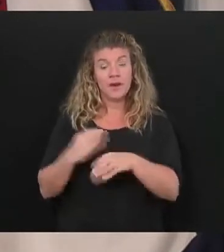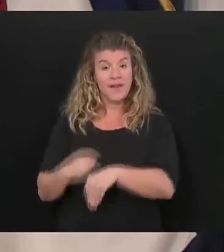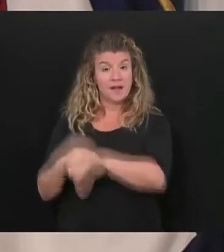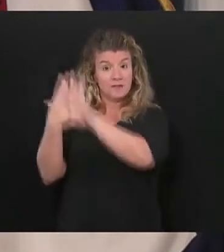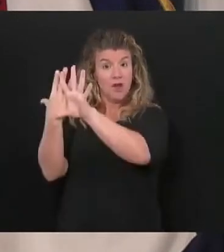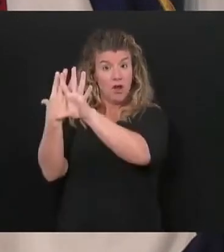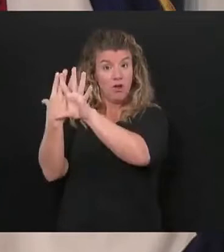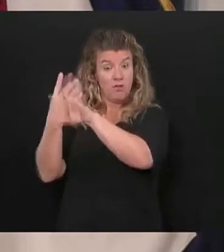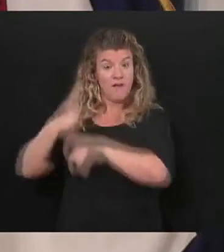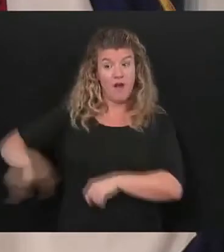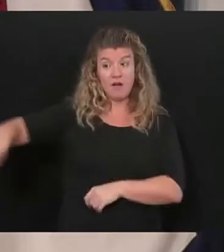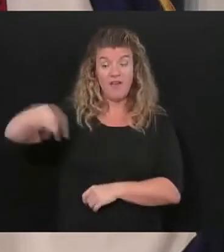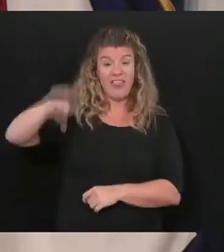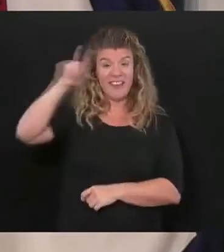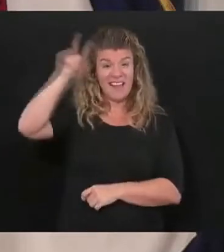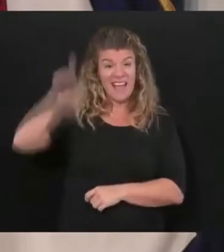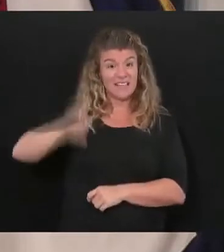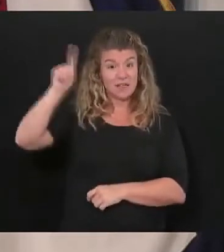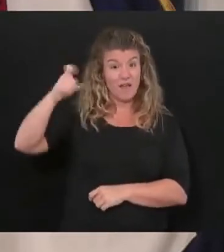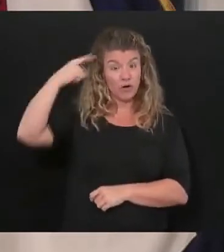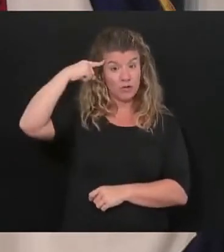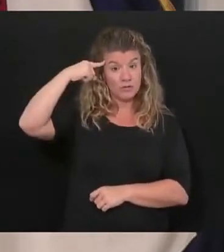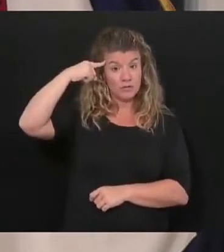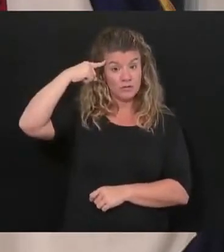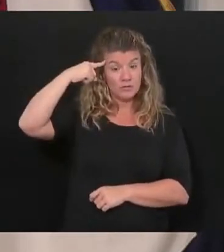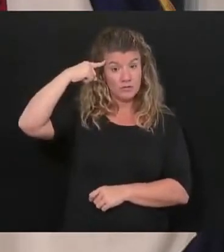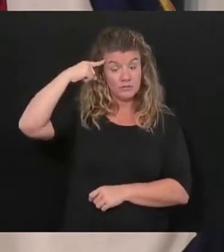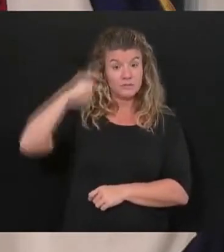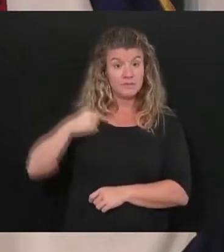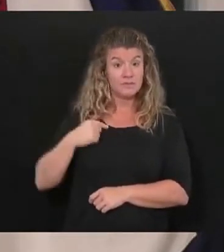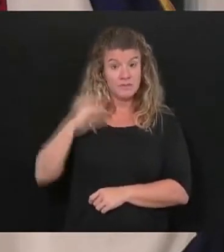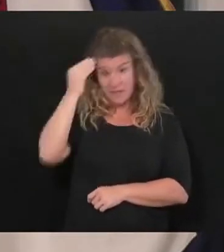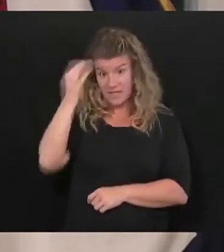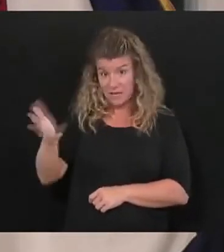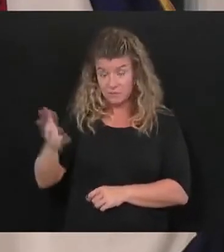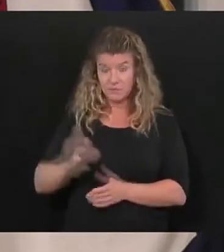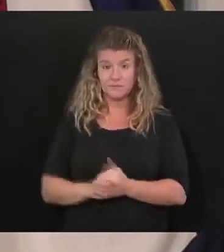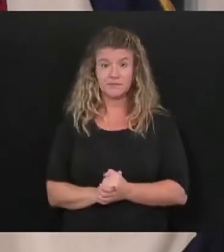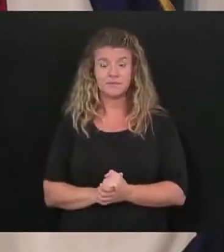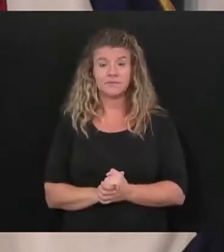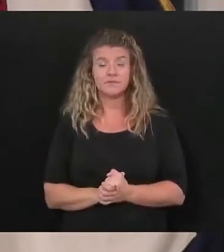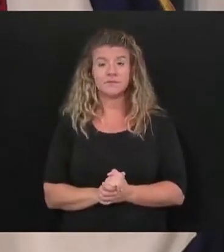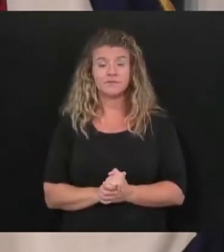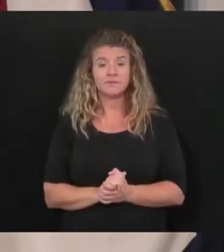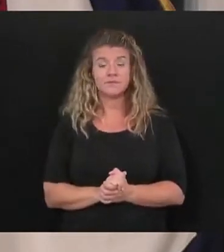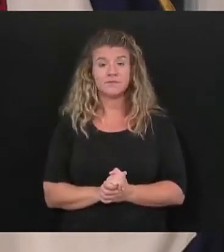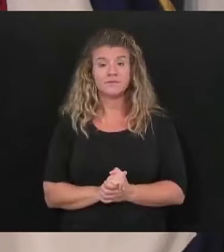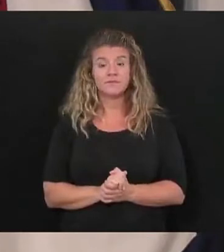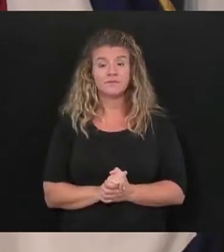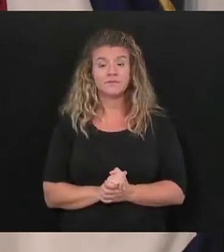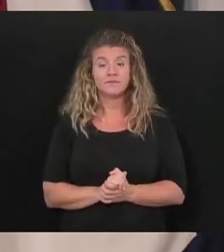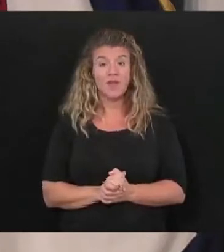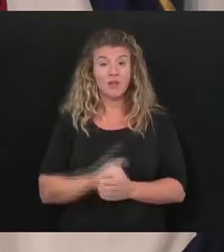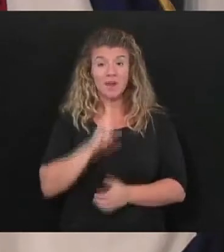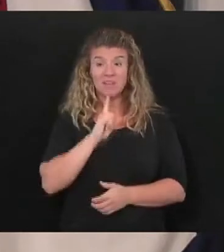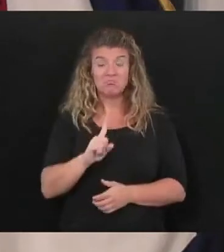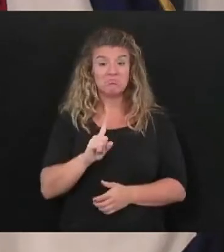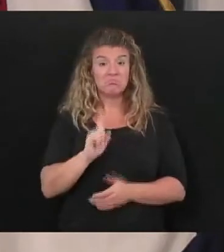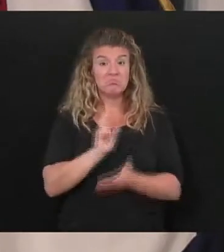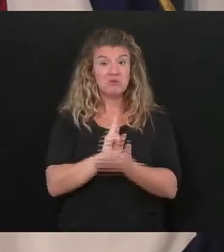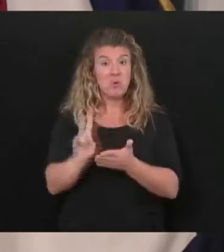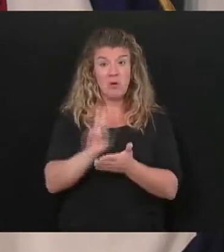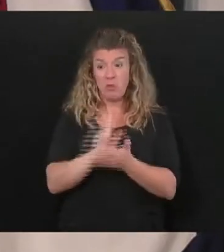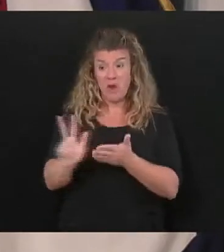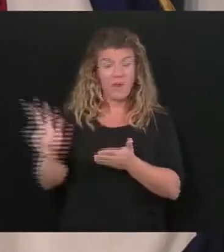governor they said governor just a matter of two or three weeks ago governor